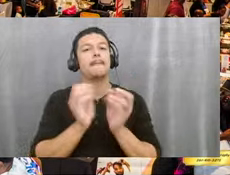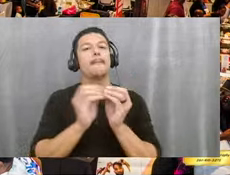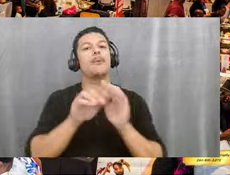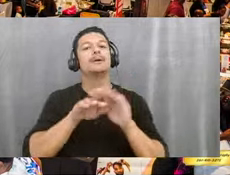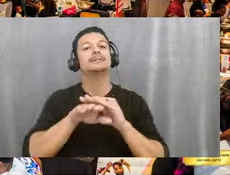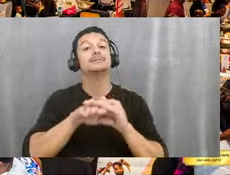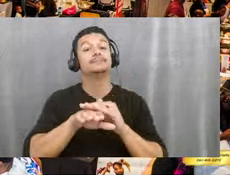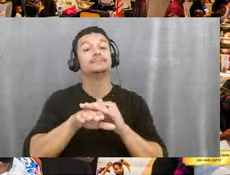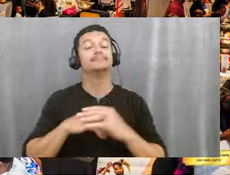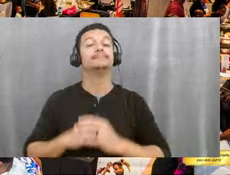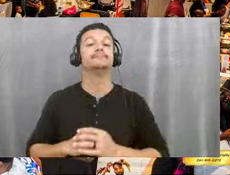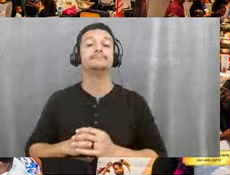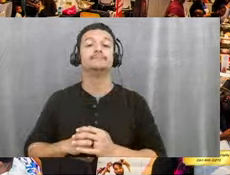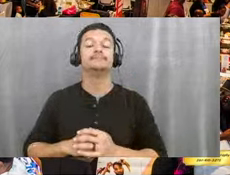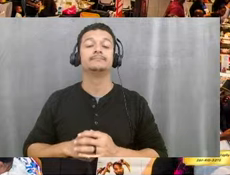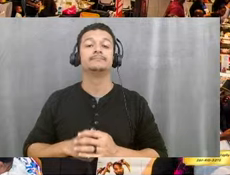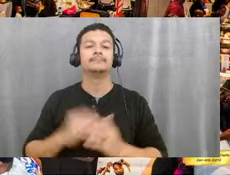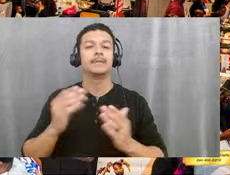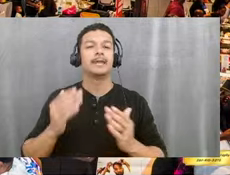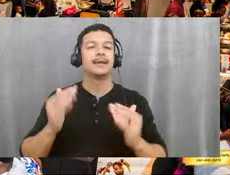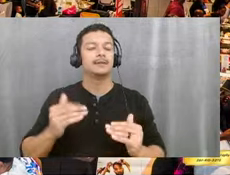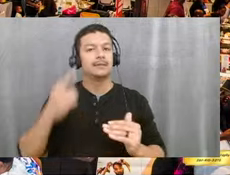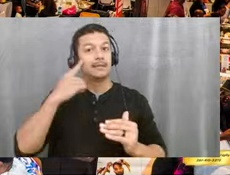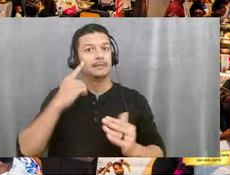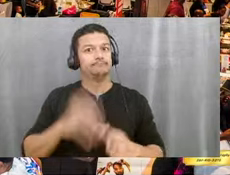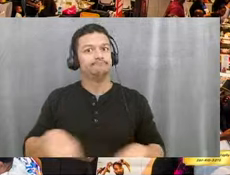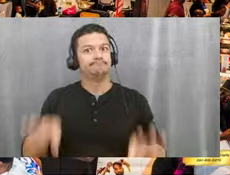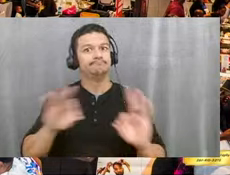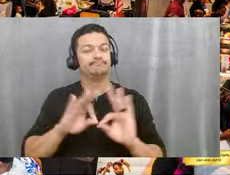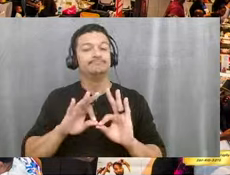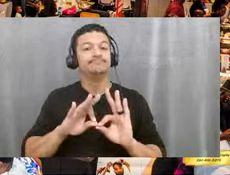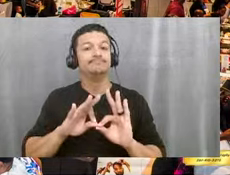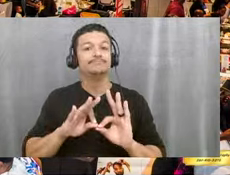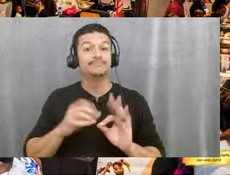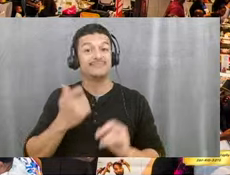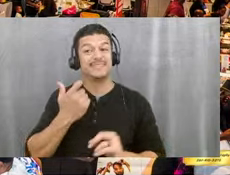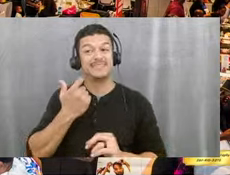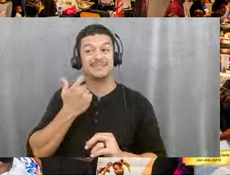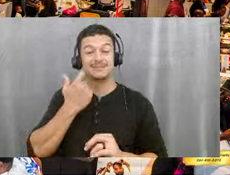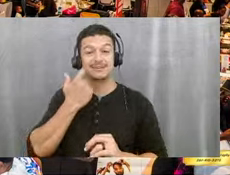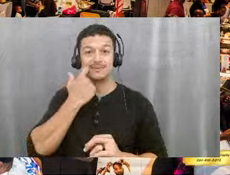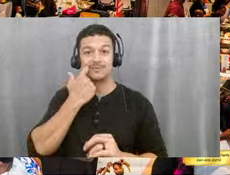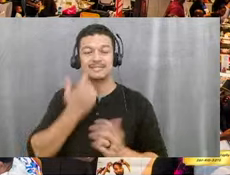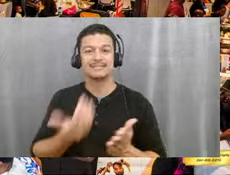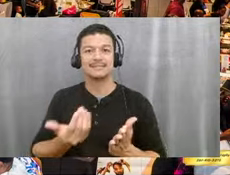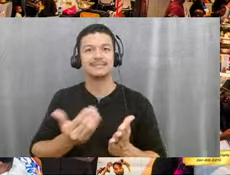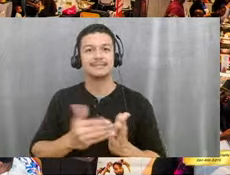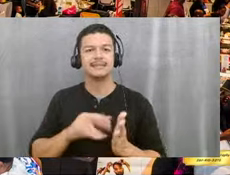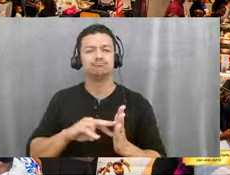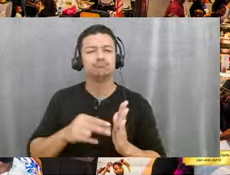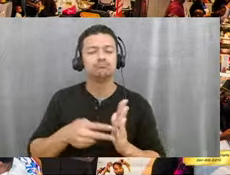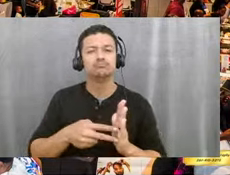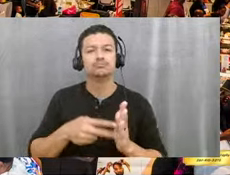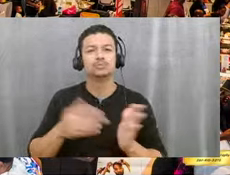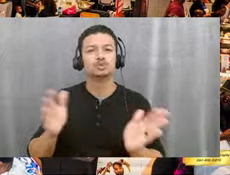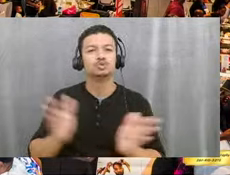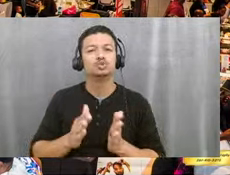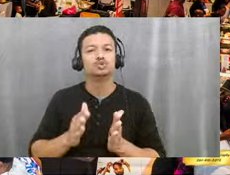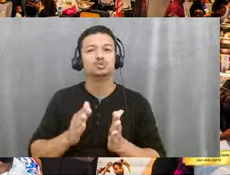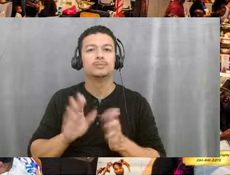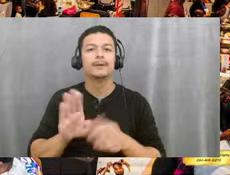accessible. And this next one I think is very important. So we actually just recently redefined the small business grant to be more accessible and better utilized,